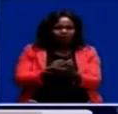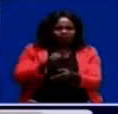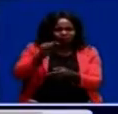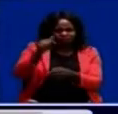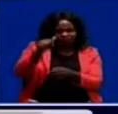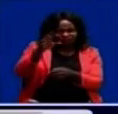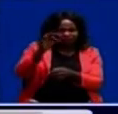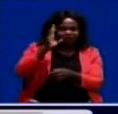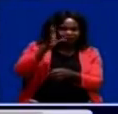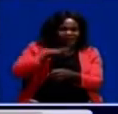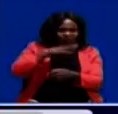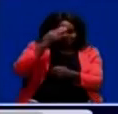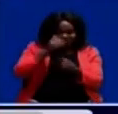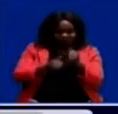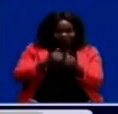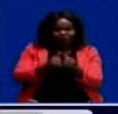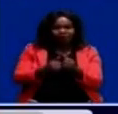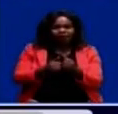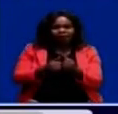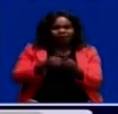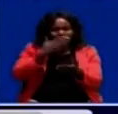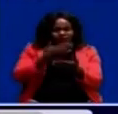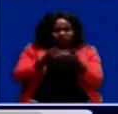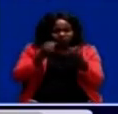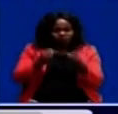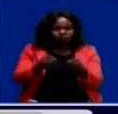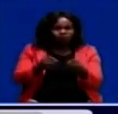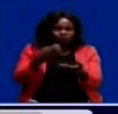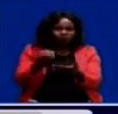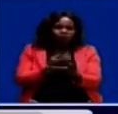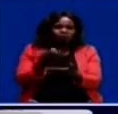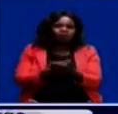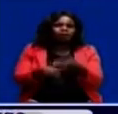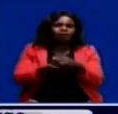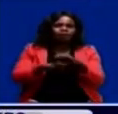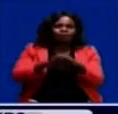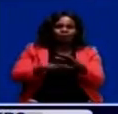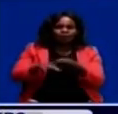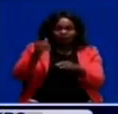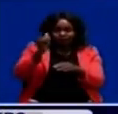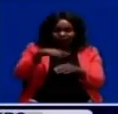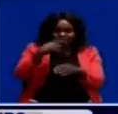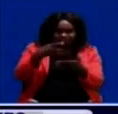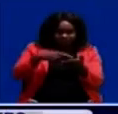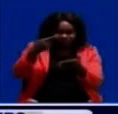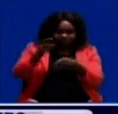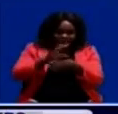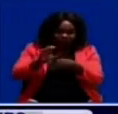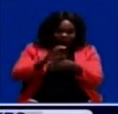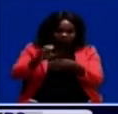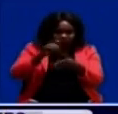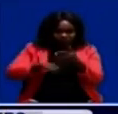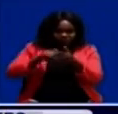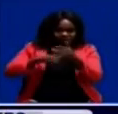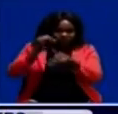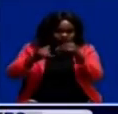2019 due to strong economic fundamentals. Eaz President Luvinda Hawazoka says the rise in copper prices on the